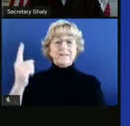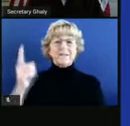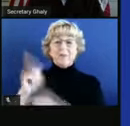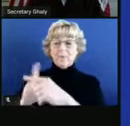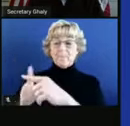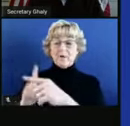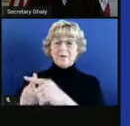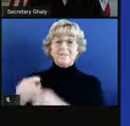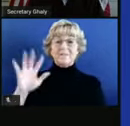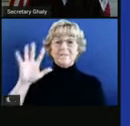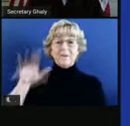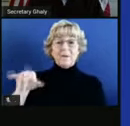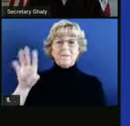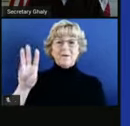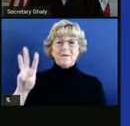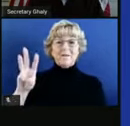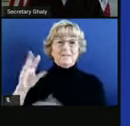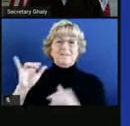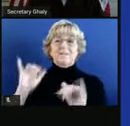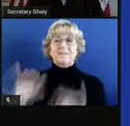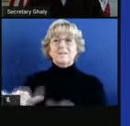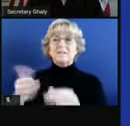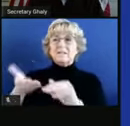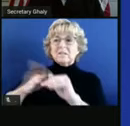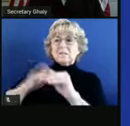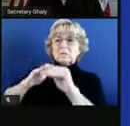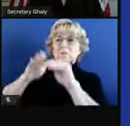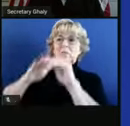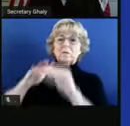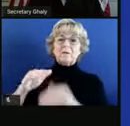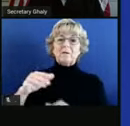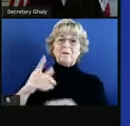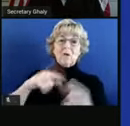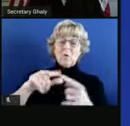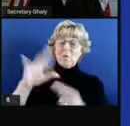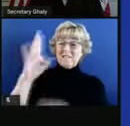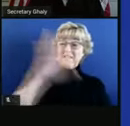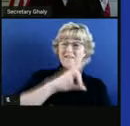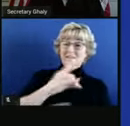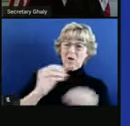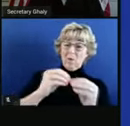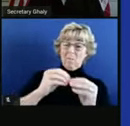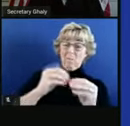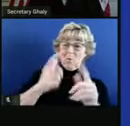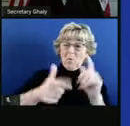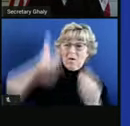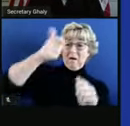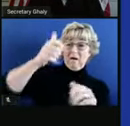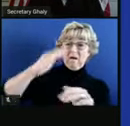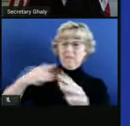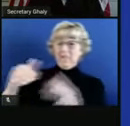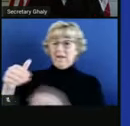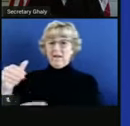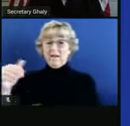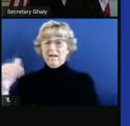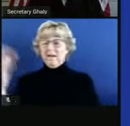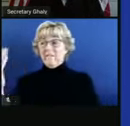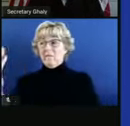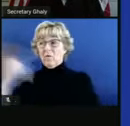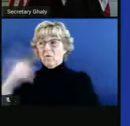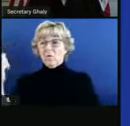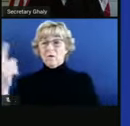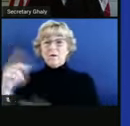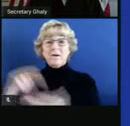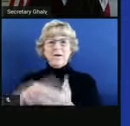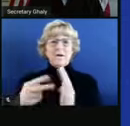pick up there is that it's trending upwards. When the seven-day is higher than the 14-day, that means that the shorter-term average